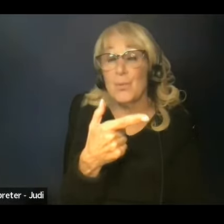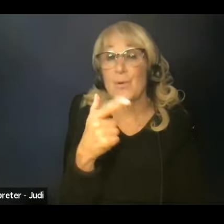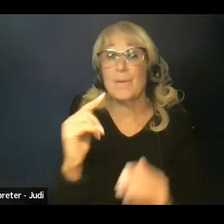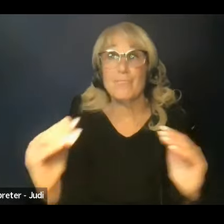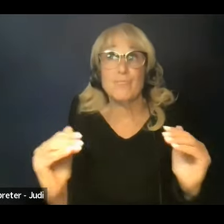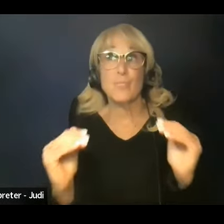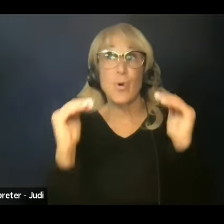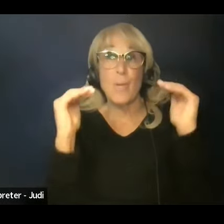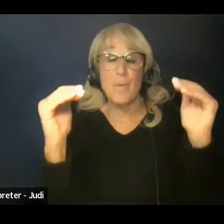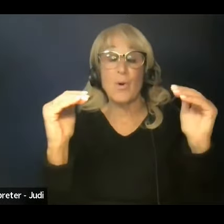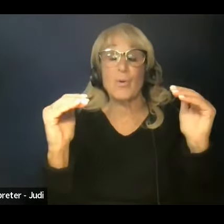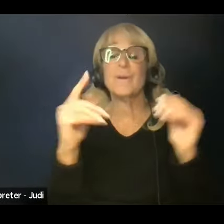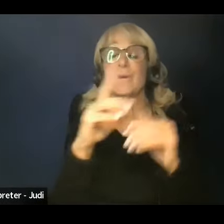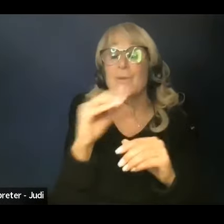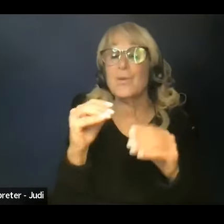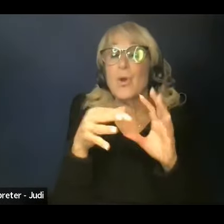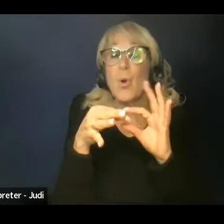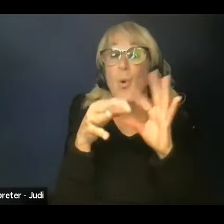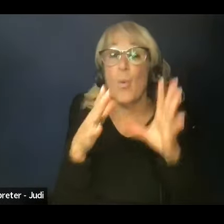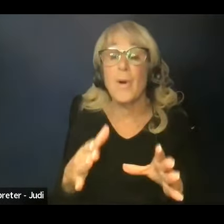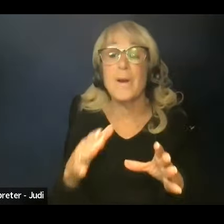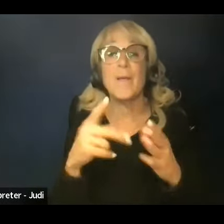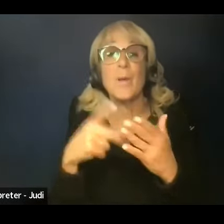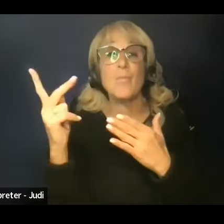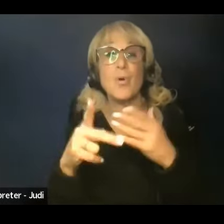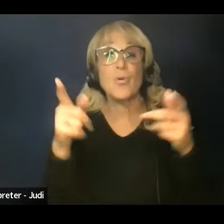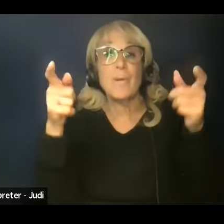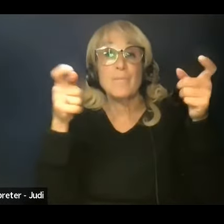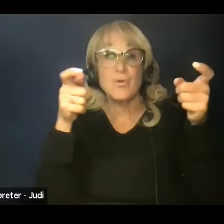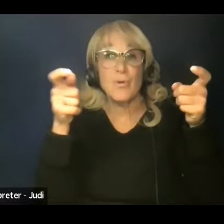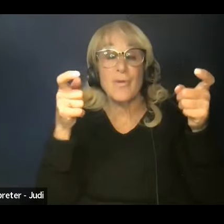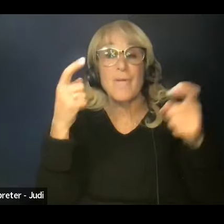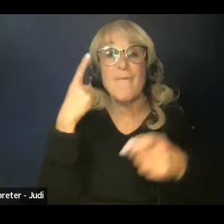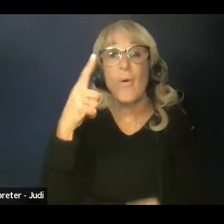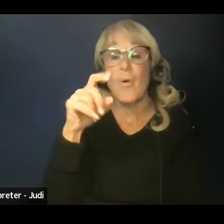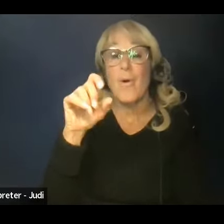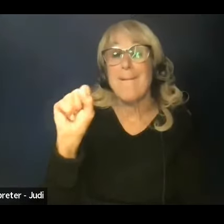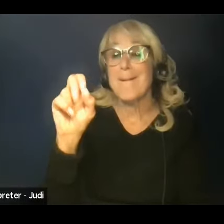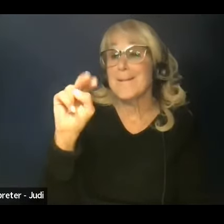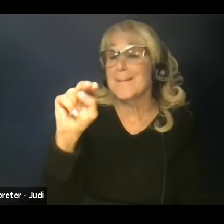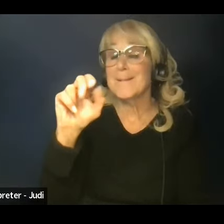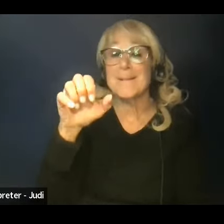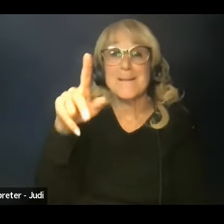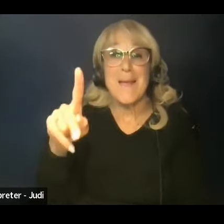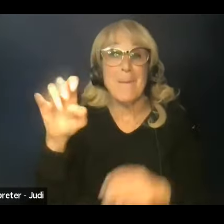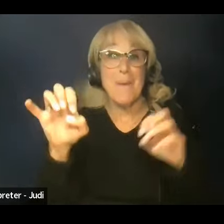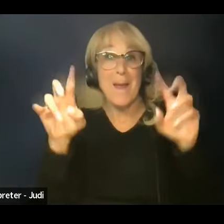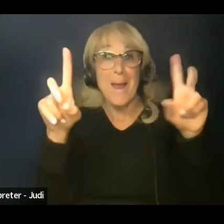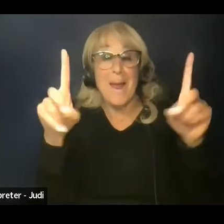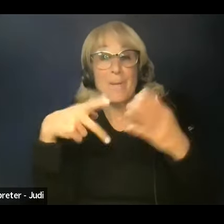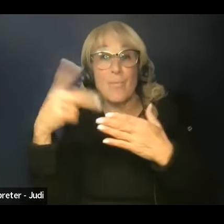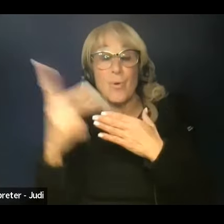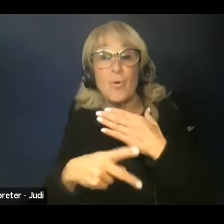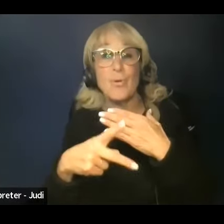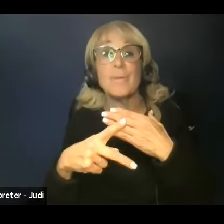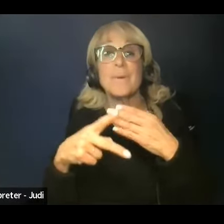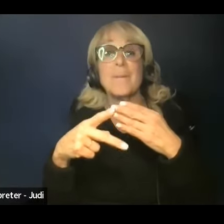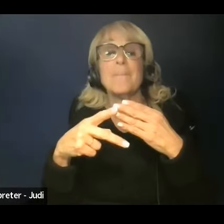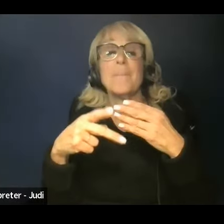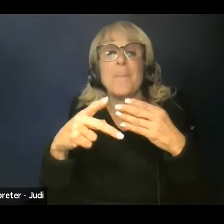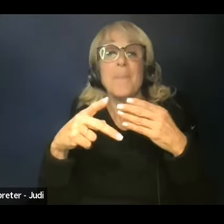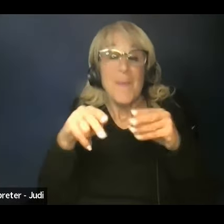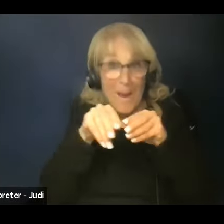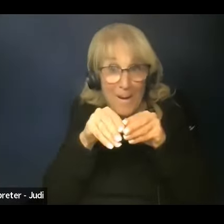Education Program Coordinator as a program director of the SNAP-Ed program in the Expanded Food and Nutrition